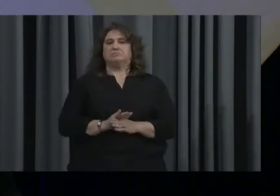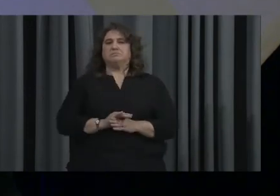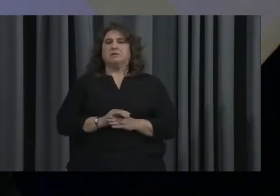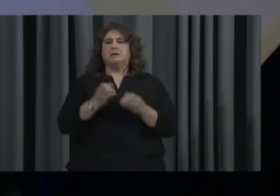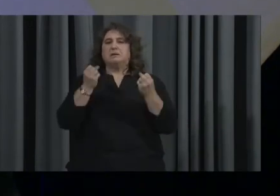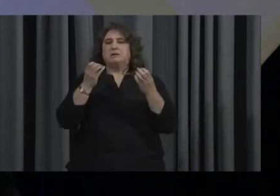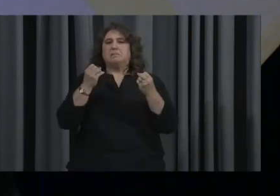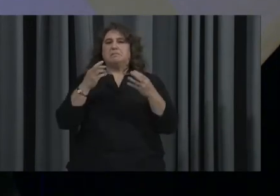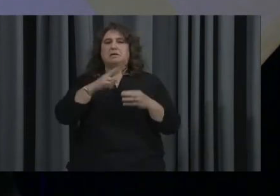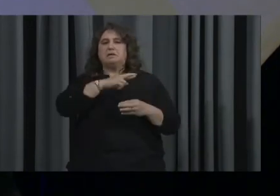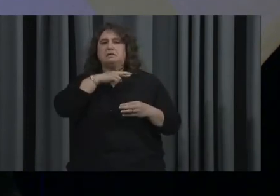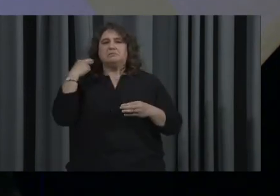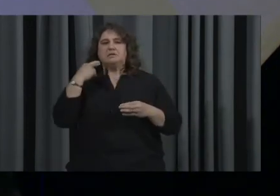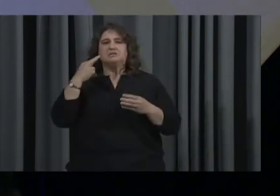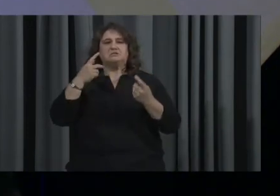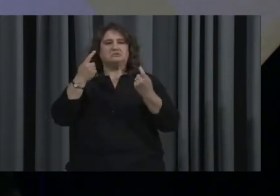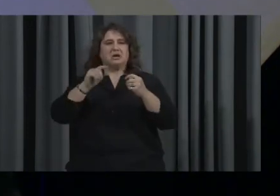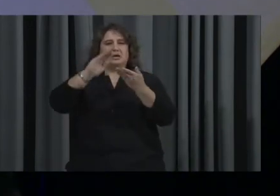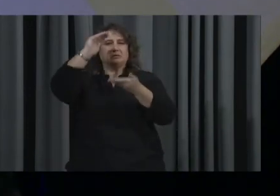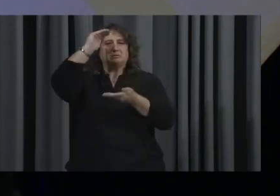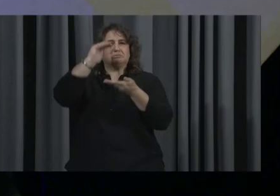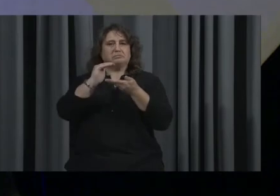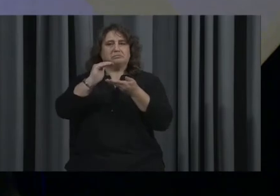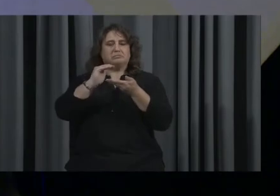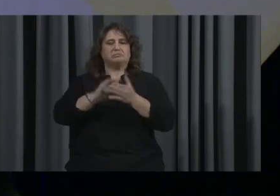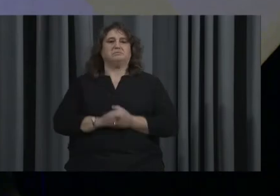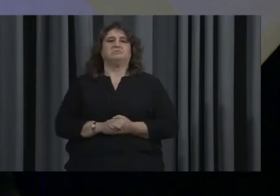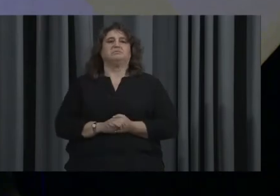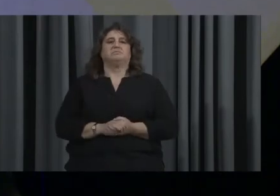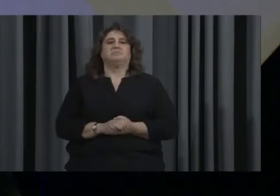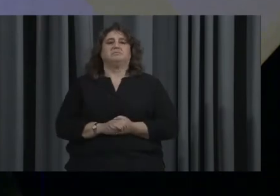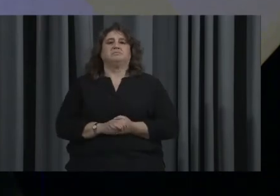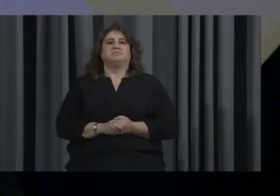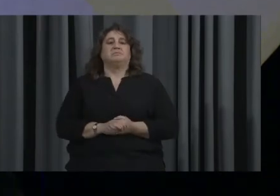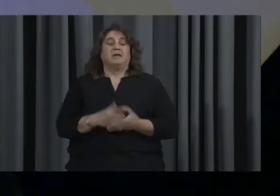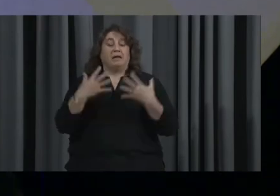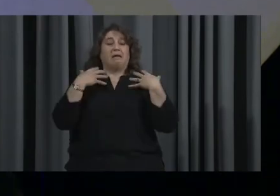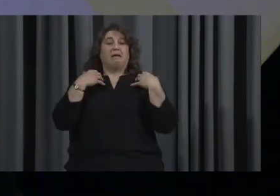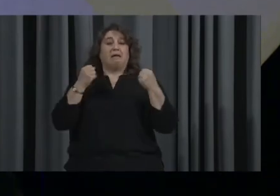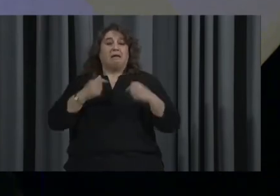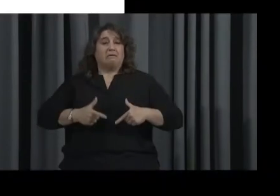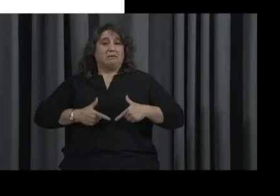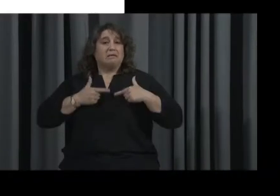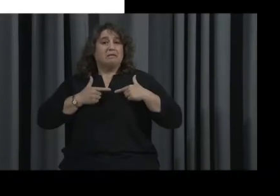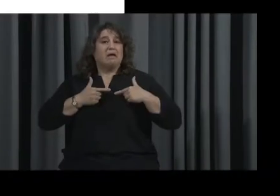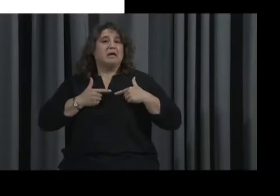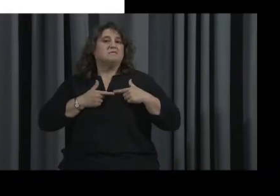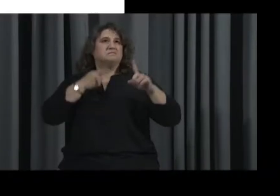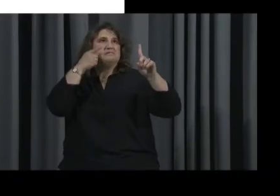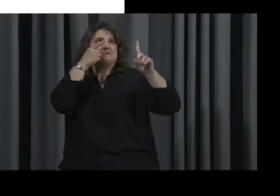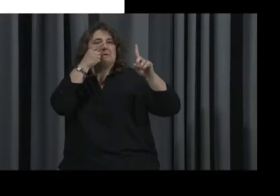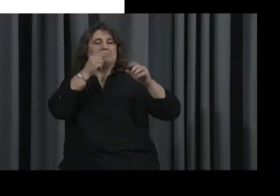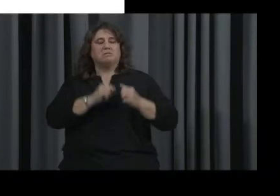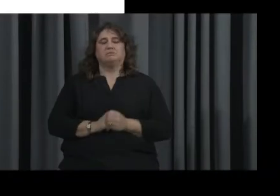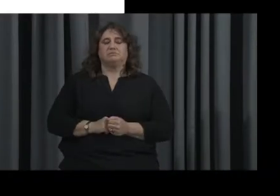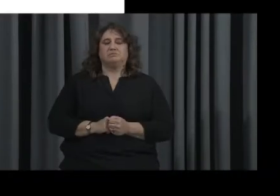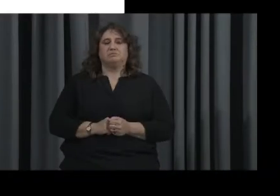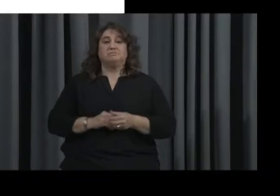So in doing so, we learned to promote healthy lifestyles. And finally, in activity four,